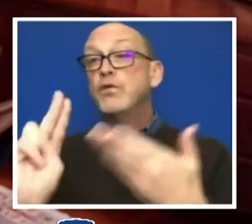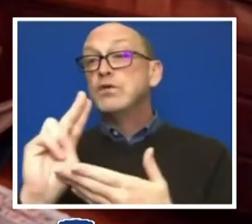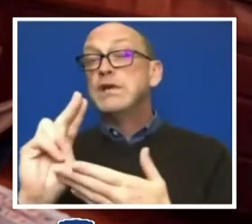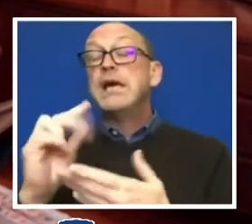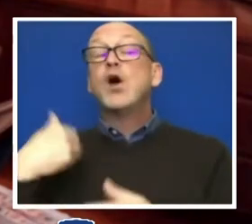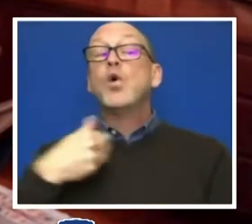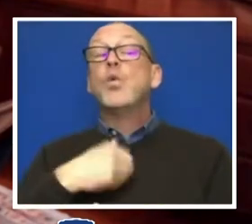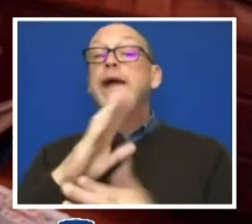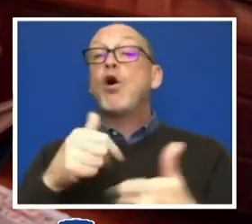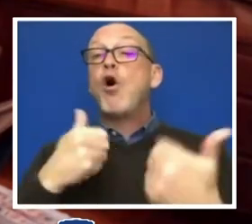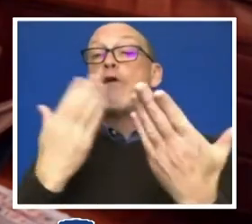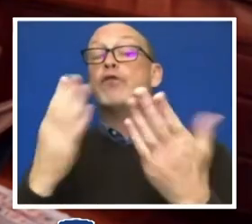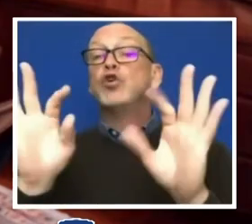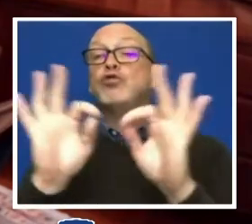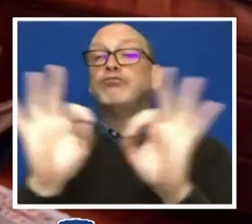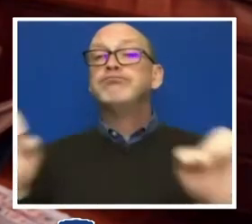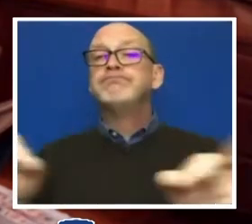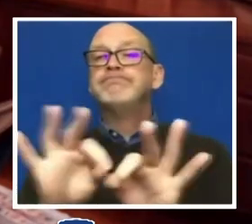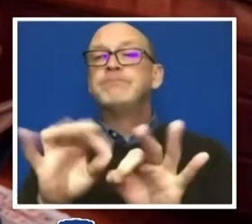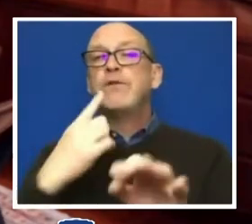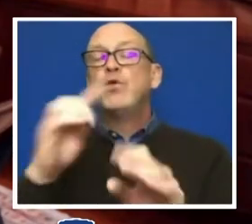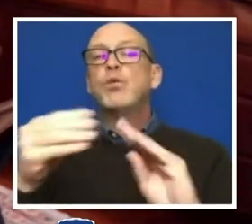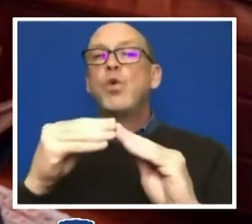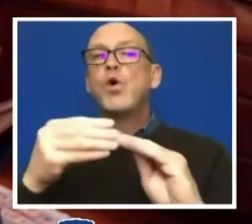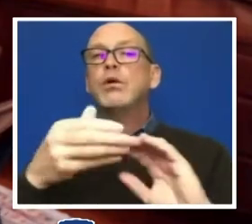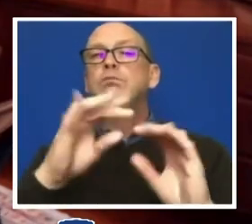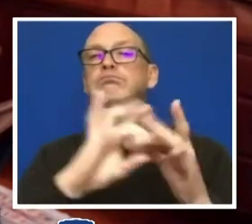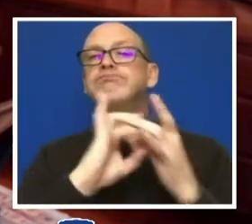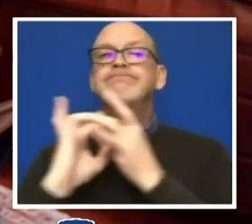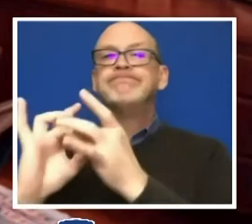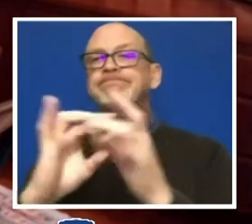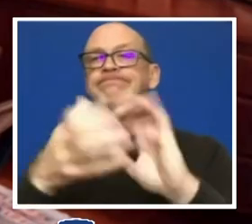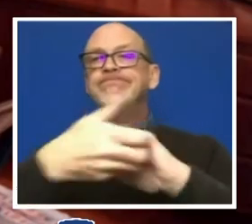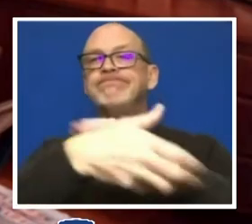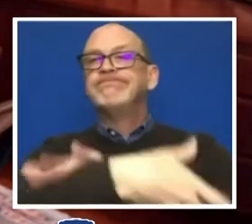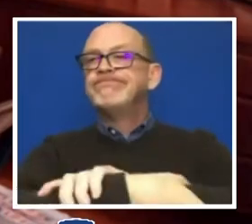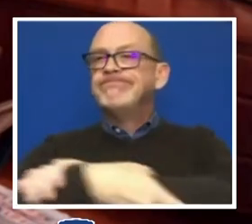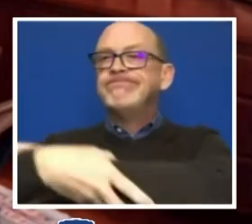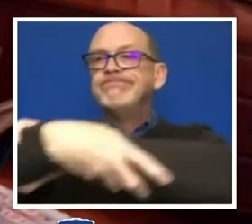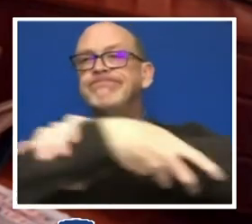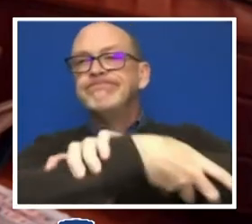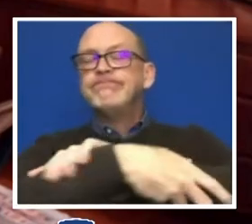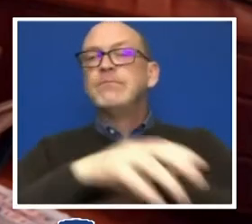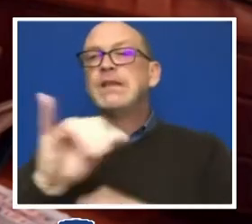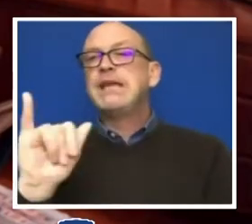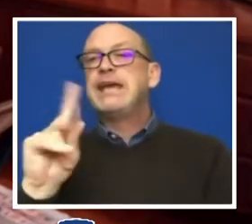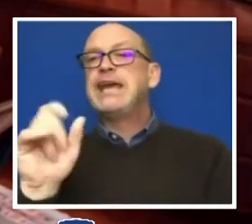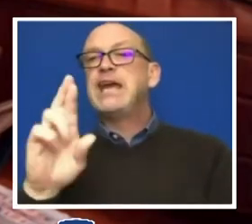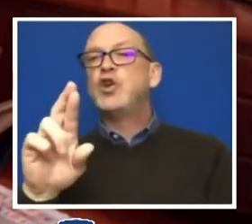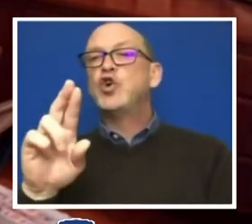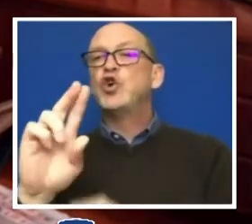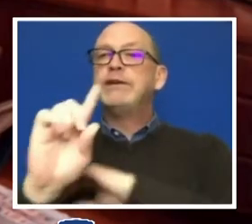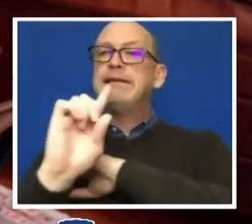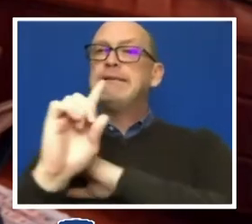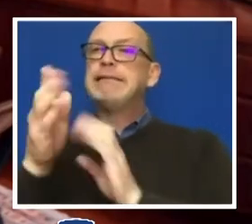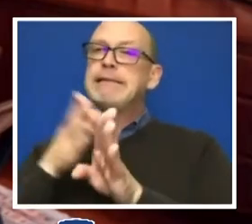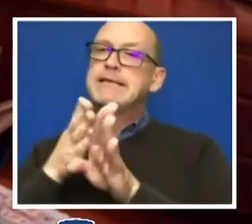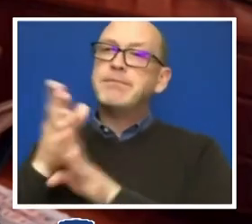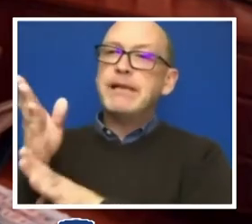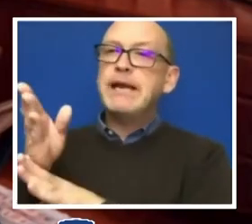more coordinated, collaborative and interdisciplinary planning and implementation